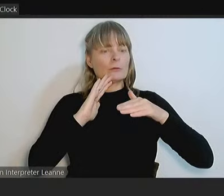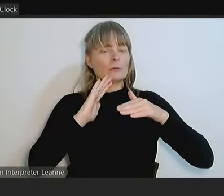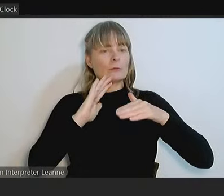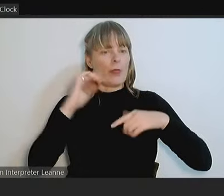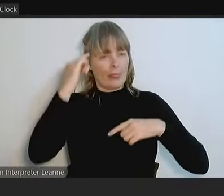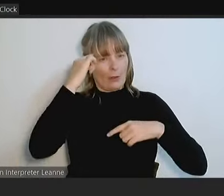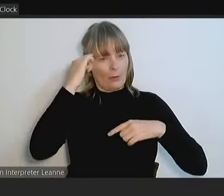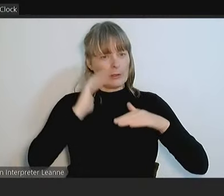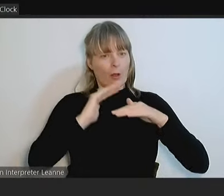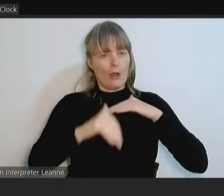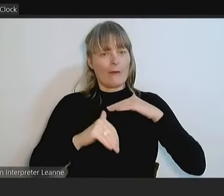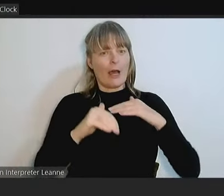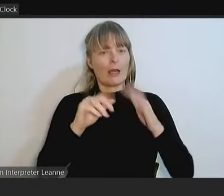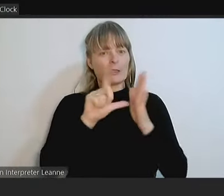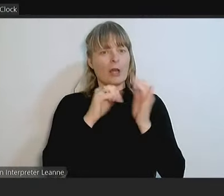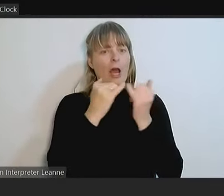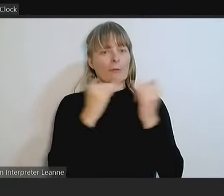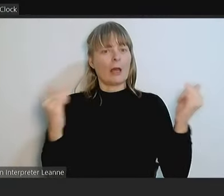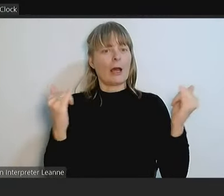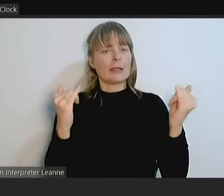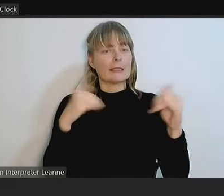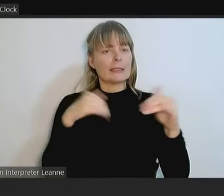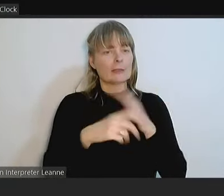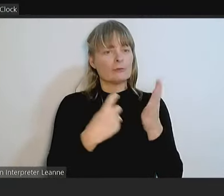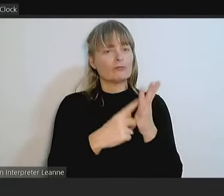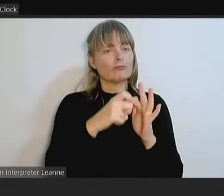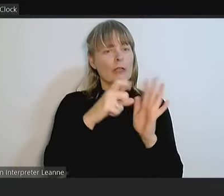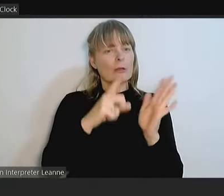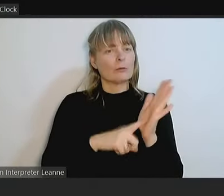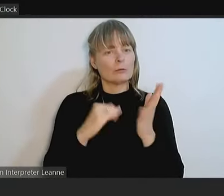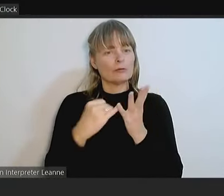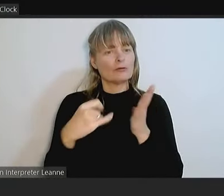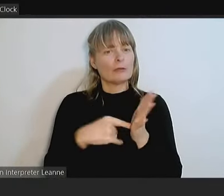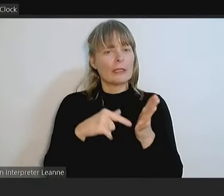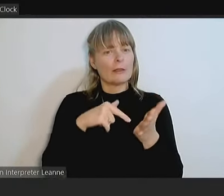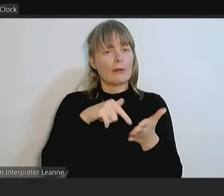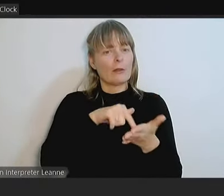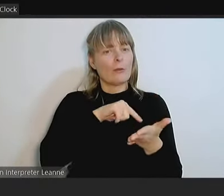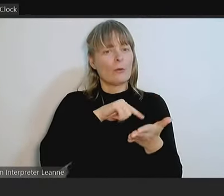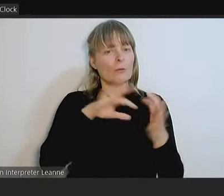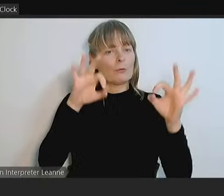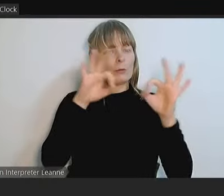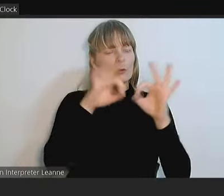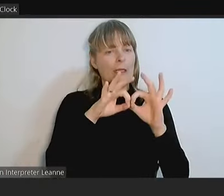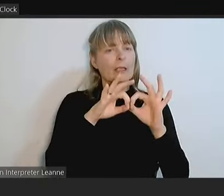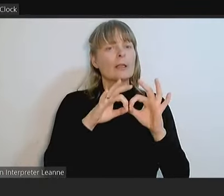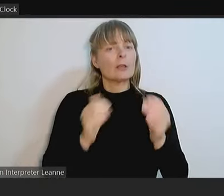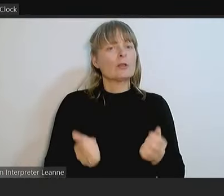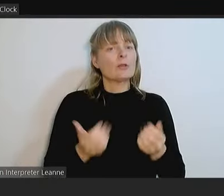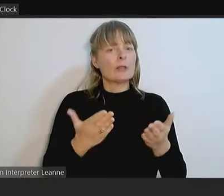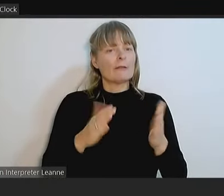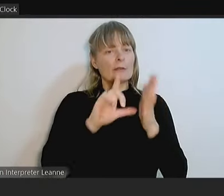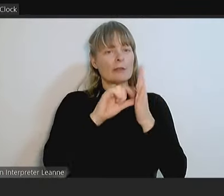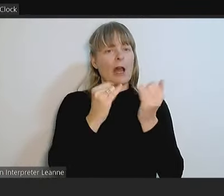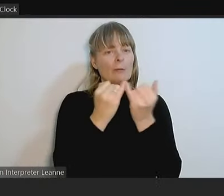Street, Thornbury being outlined in the next two weeks to provide timelines and clarity for landlords and tenants?